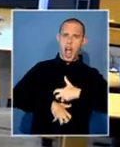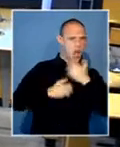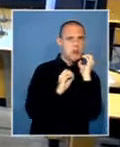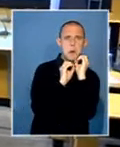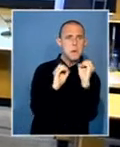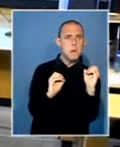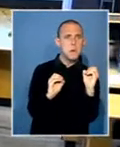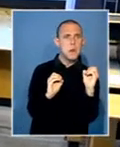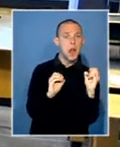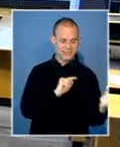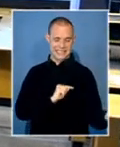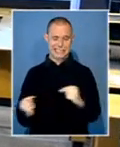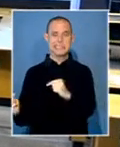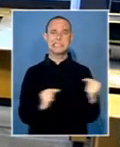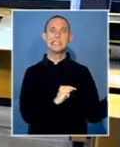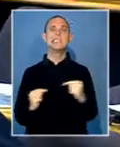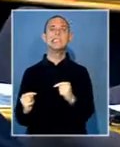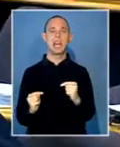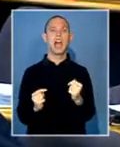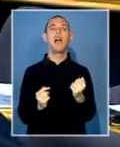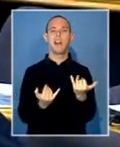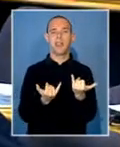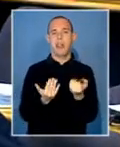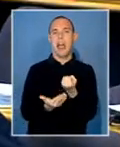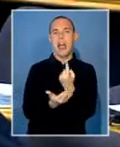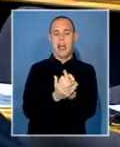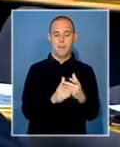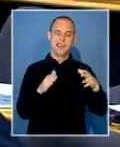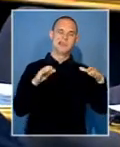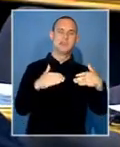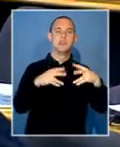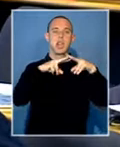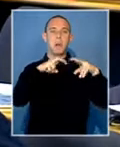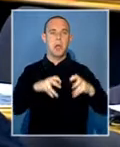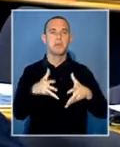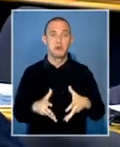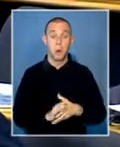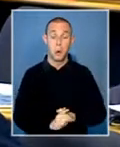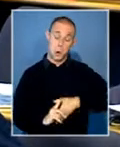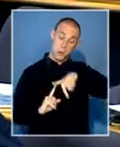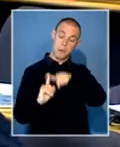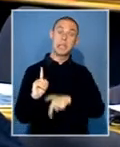aggressive towards the police until provoked. Surely, these people were at least